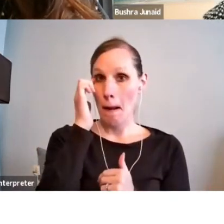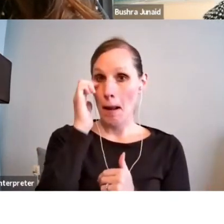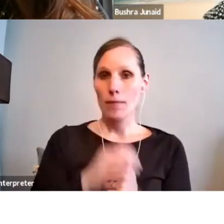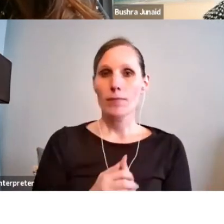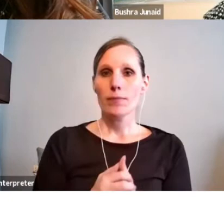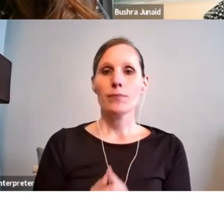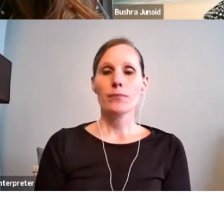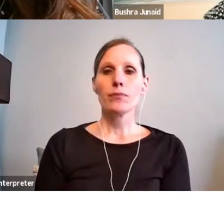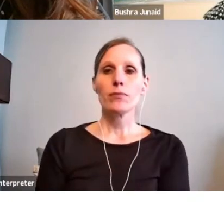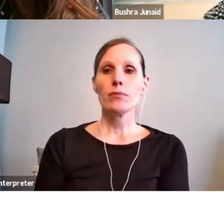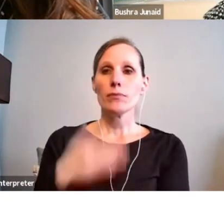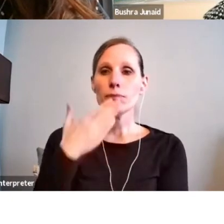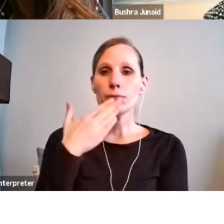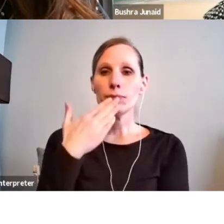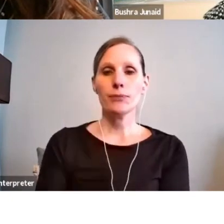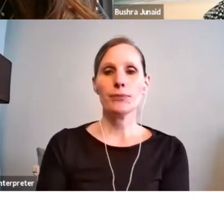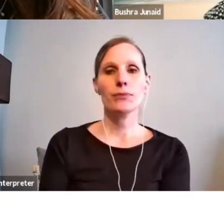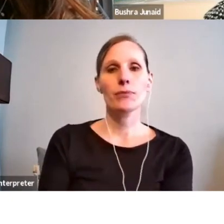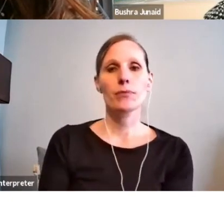Okay, thank you.